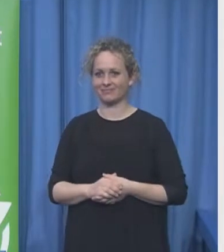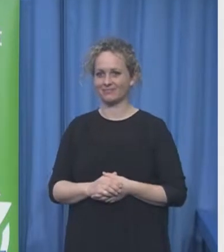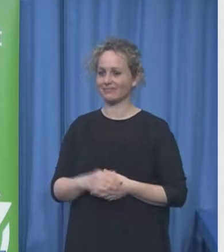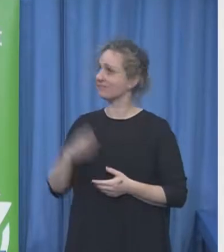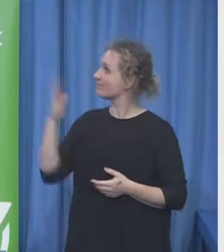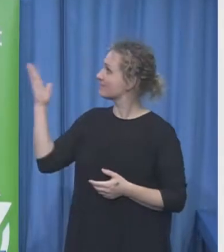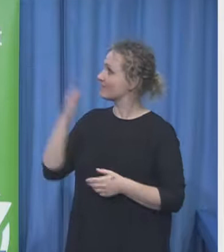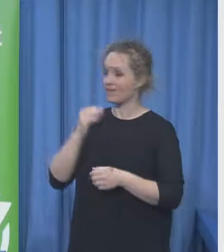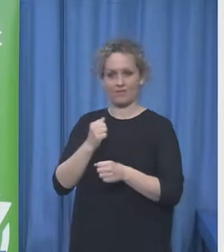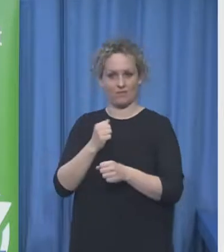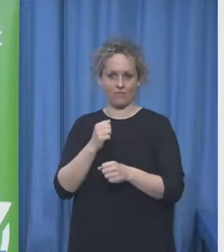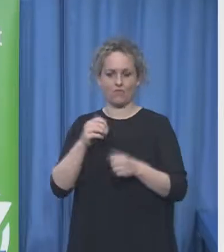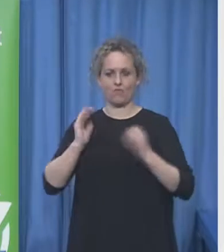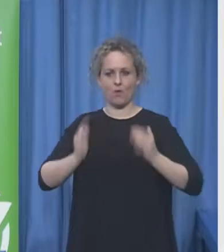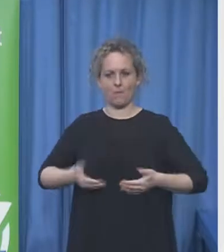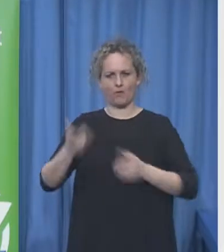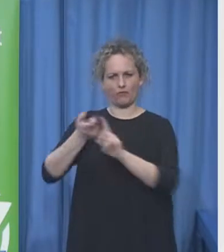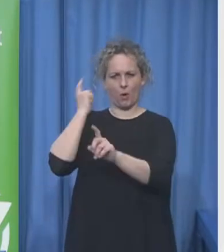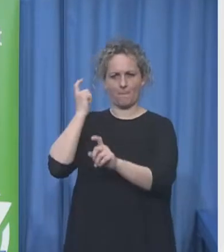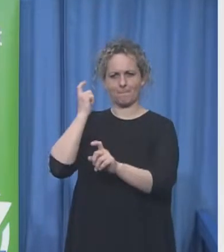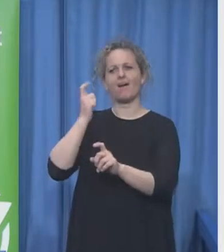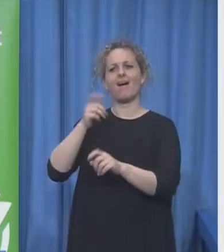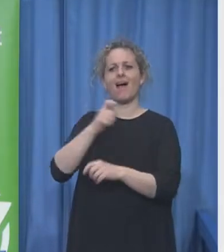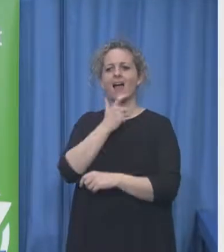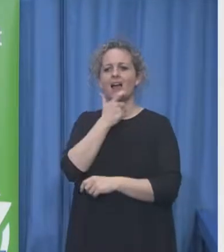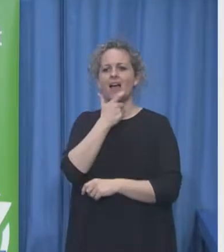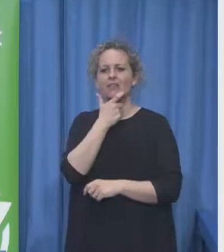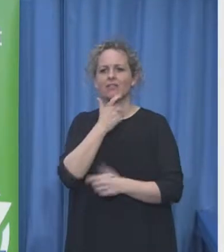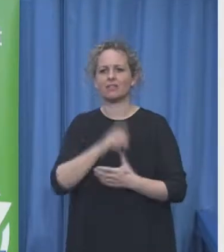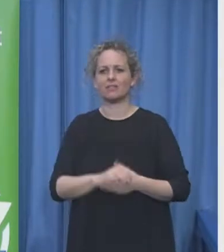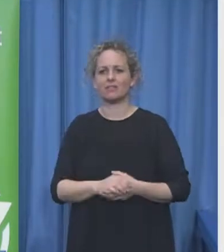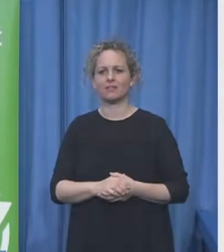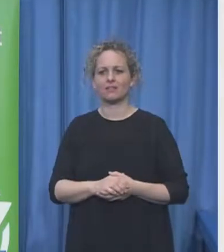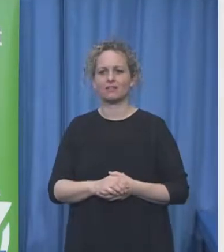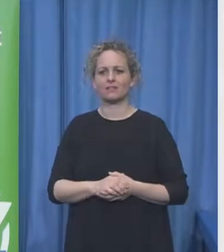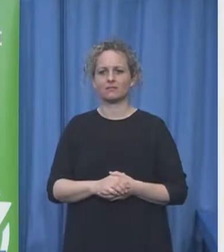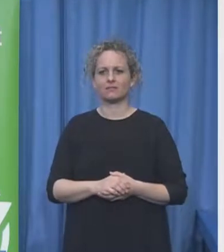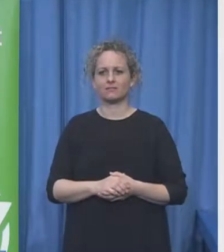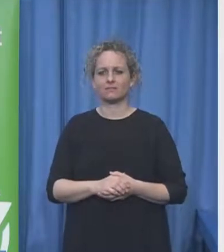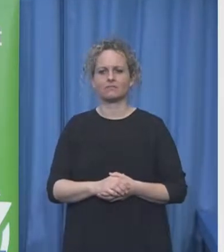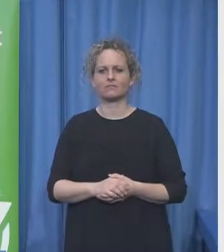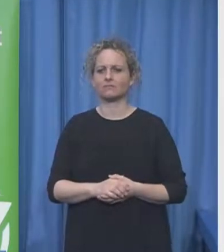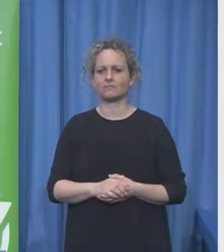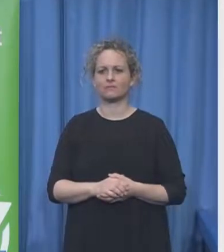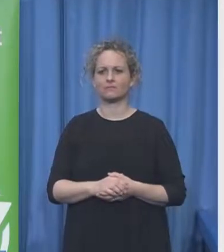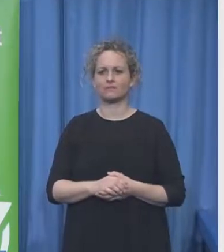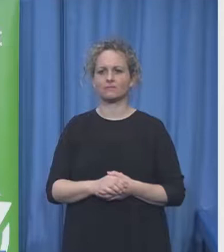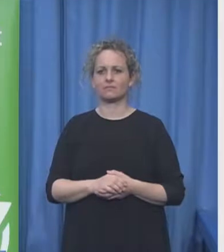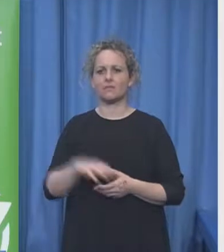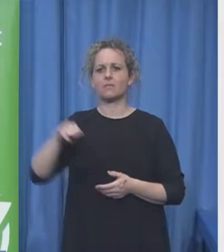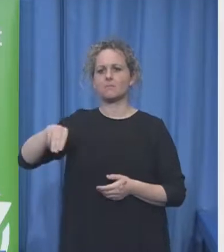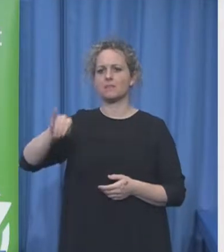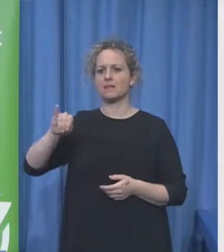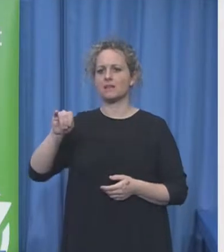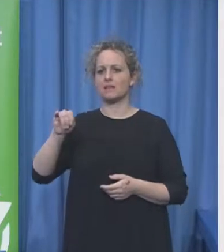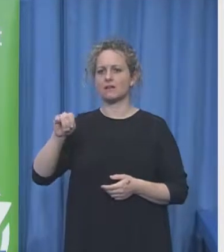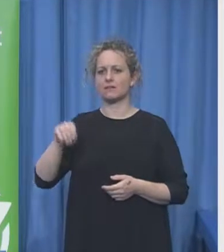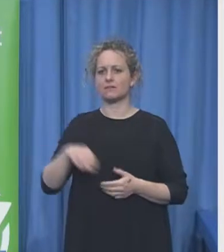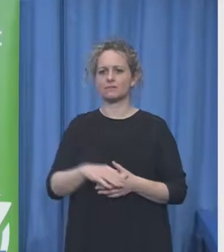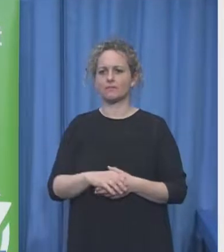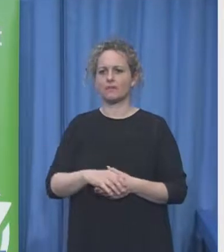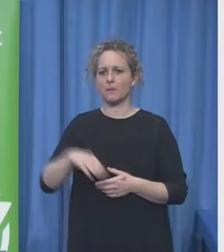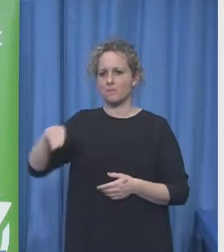people and neurodivergency neurodivergency is a new term that includes conditions such as autism spectrum condition mental health